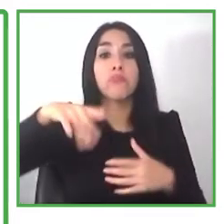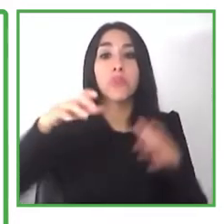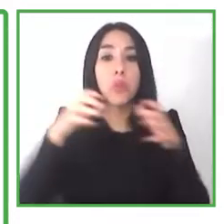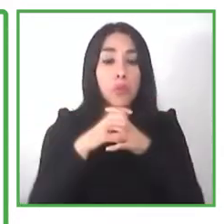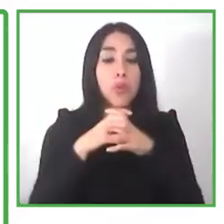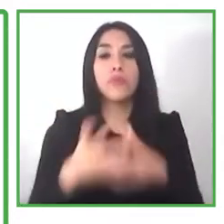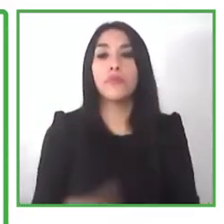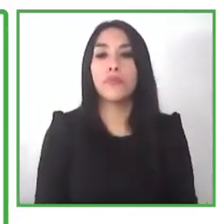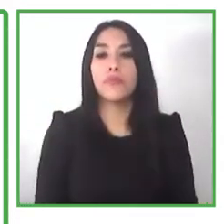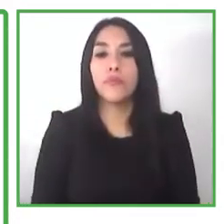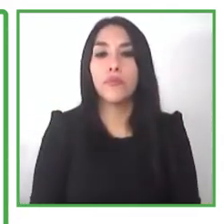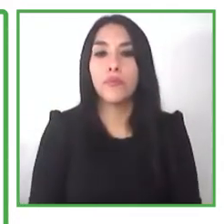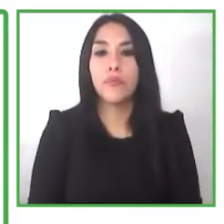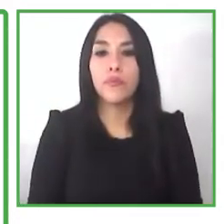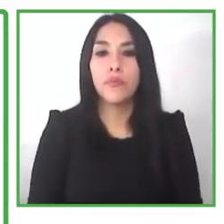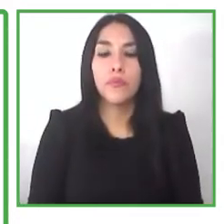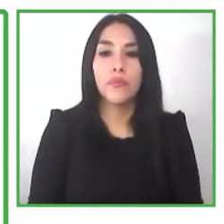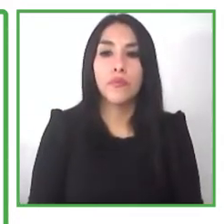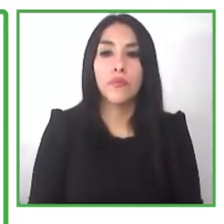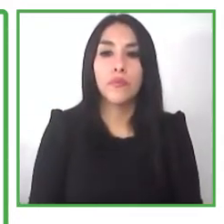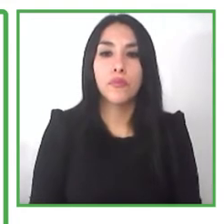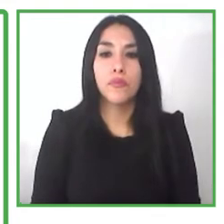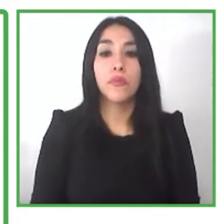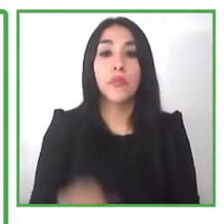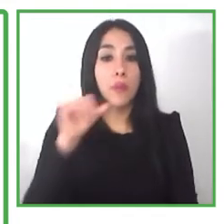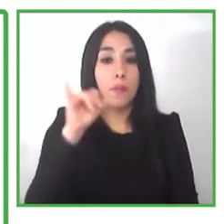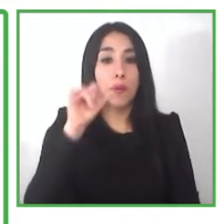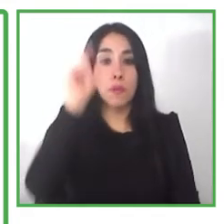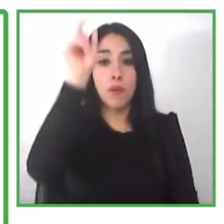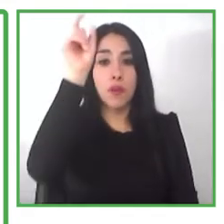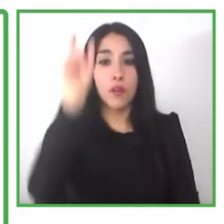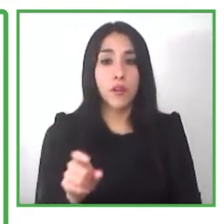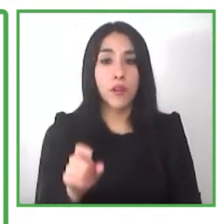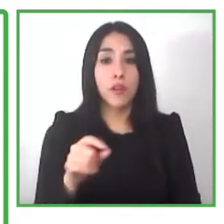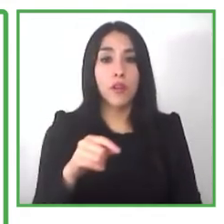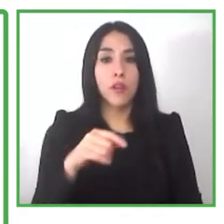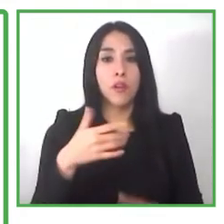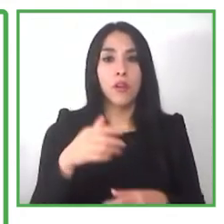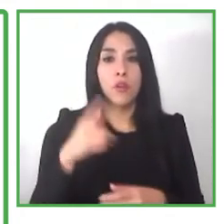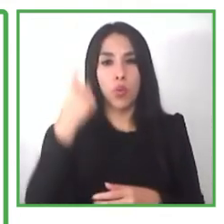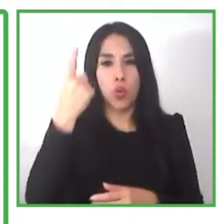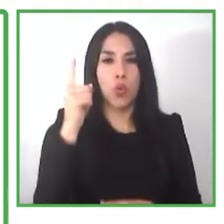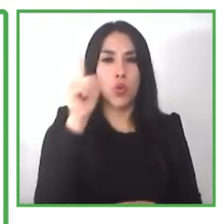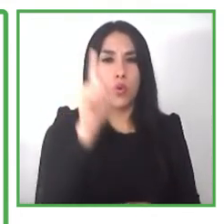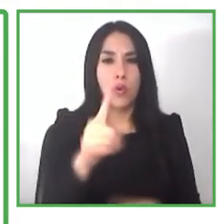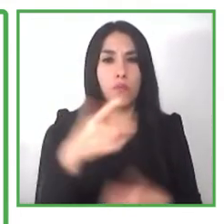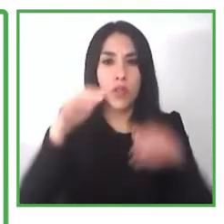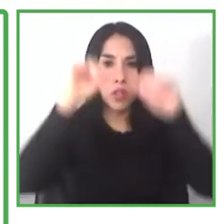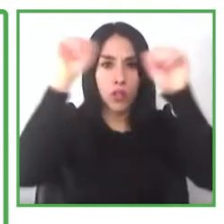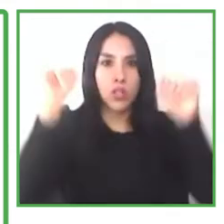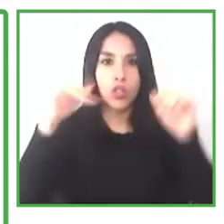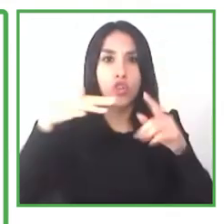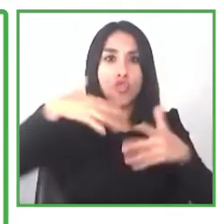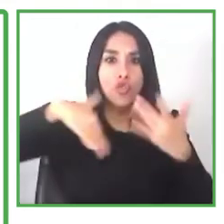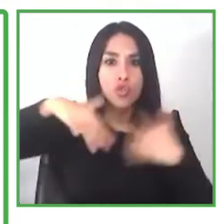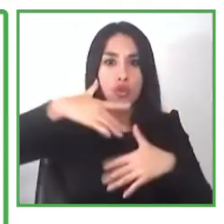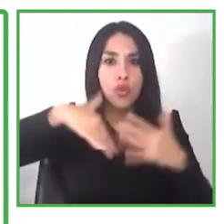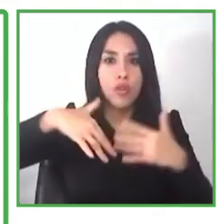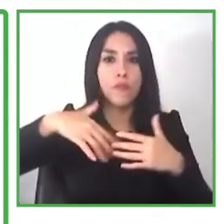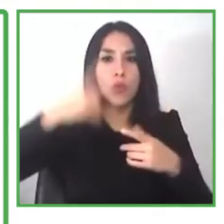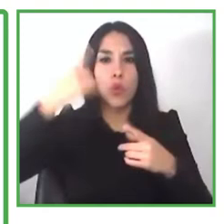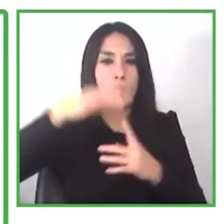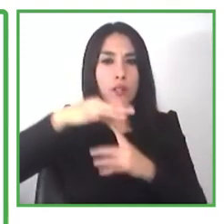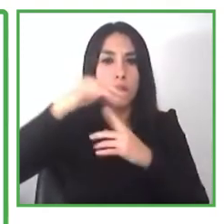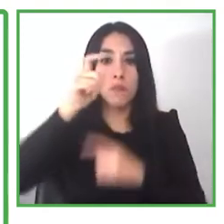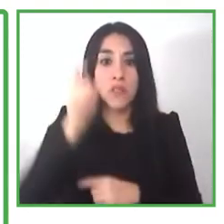and they can be seen as any other type of person out in society and then this is just a collage of some of the